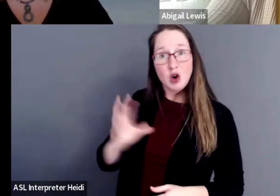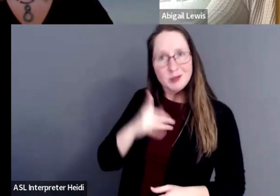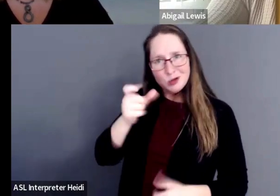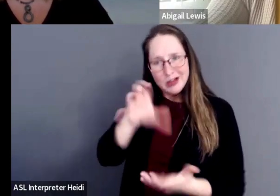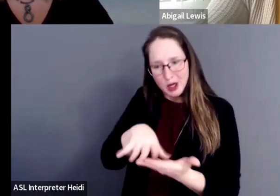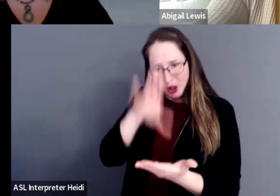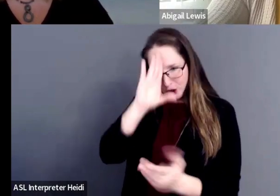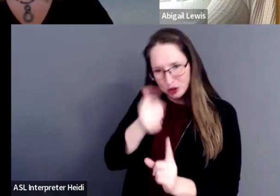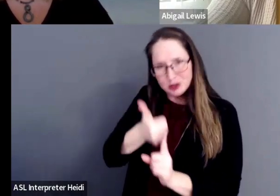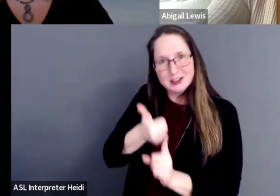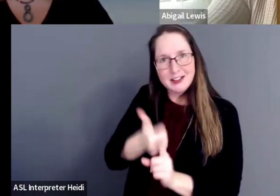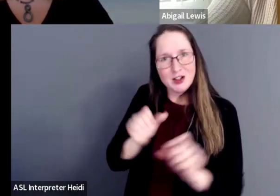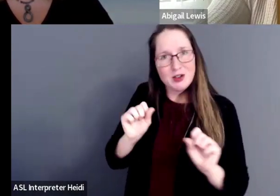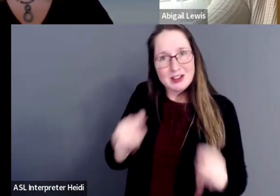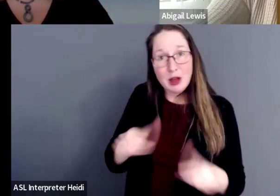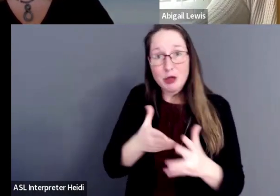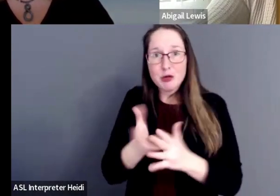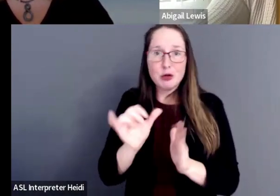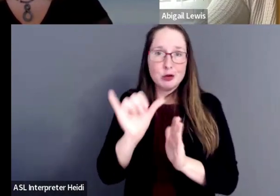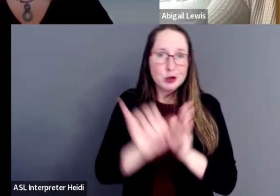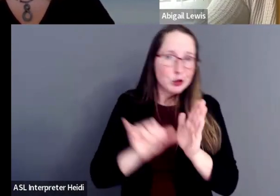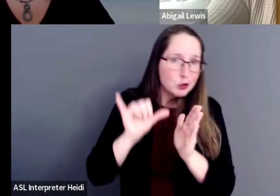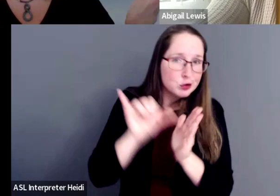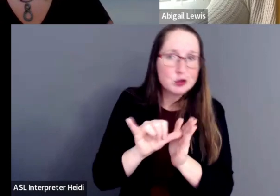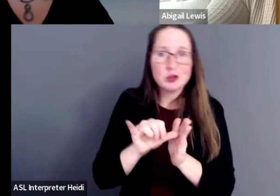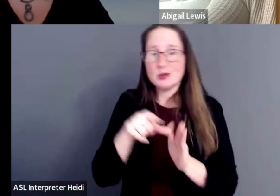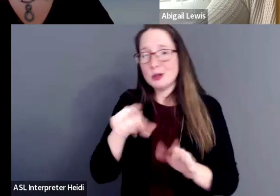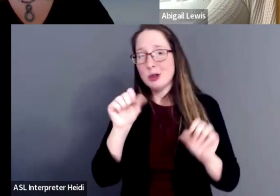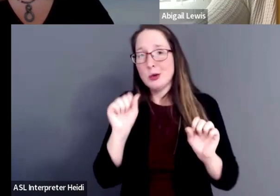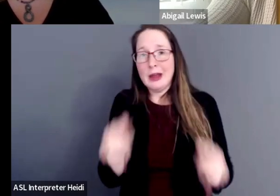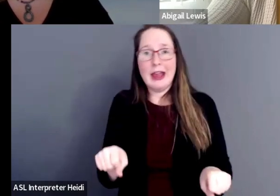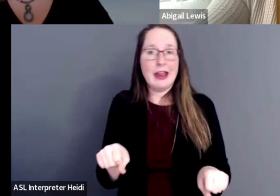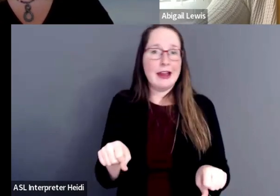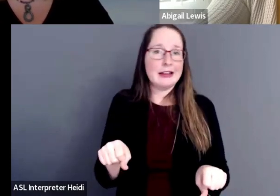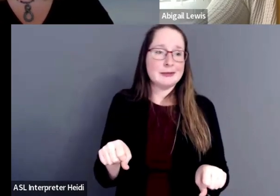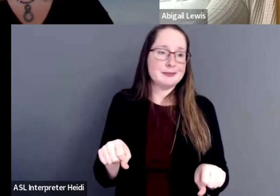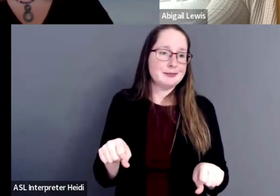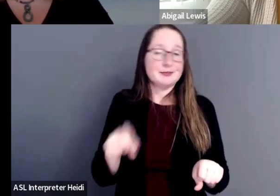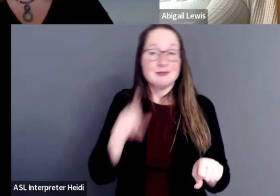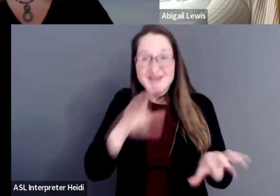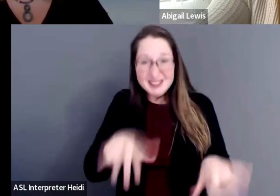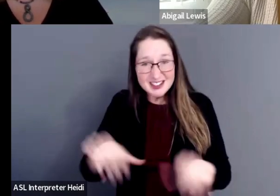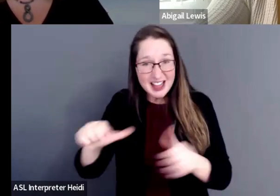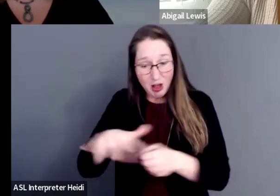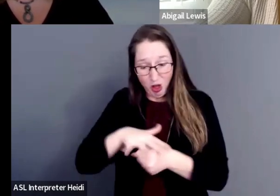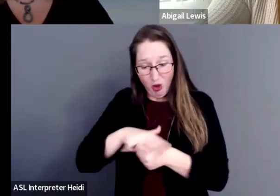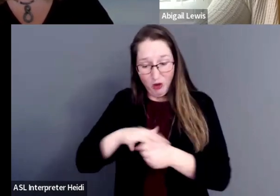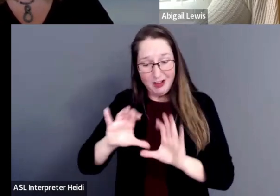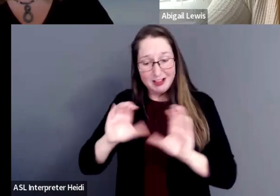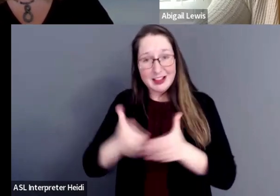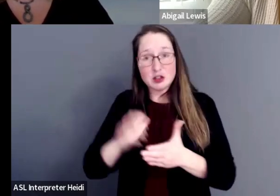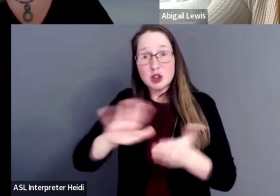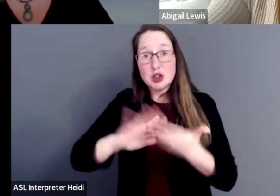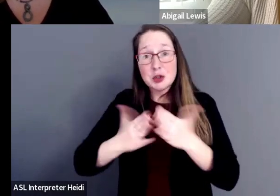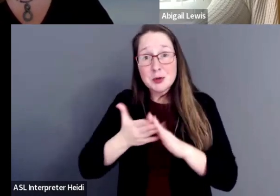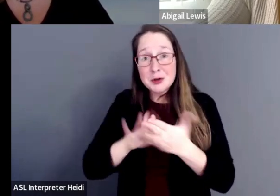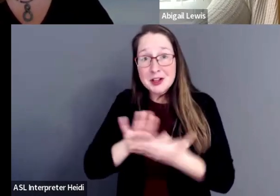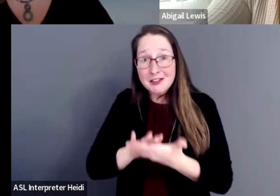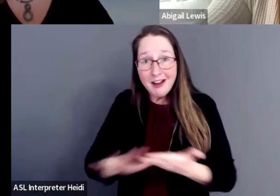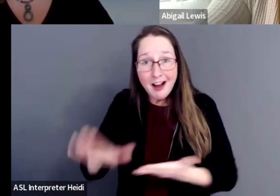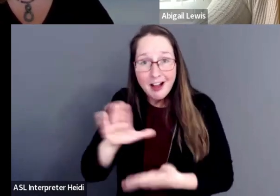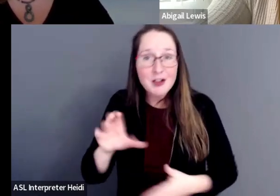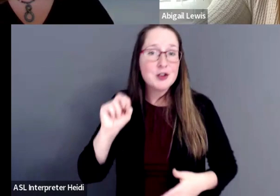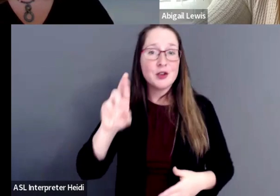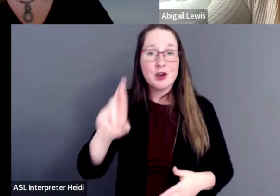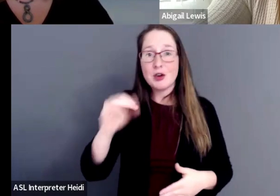on your own through YouTube. You can take local classes at your community college, or